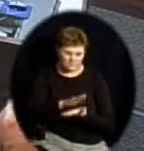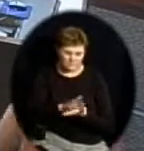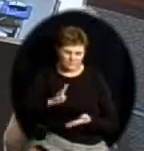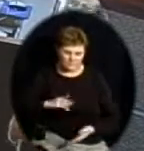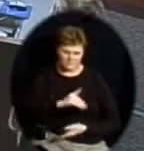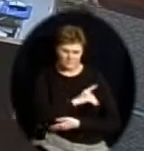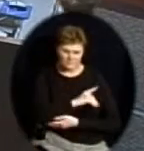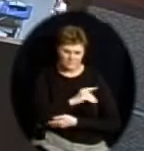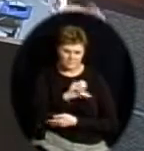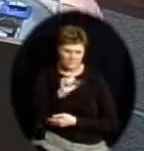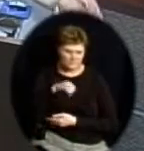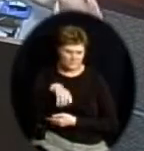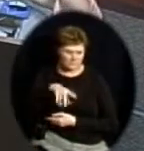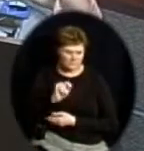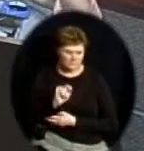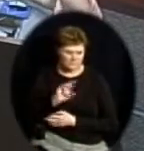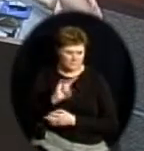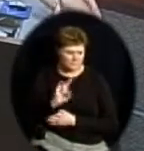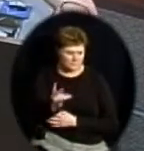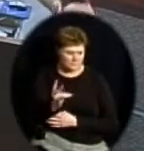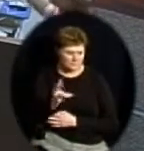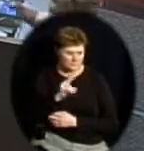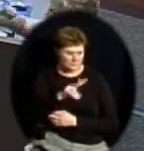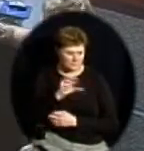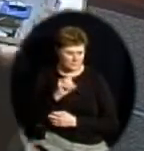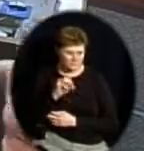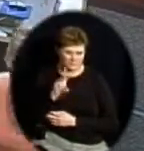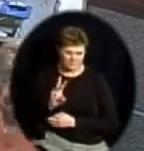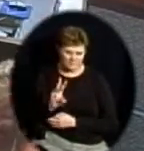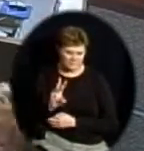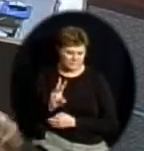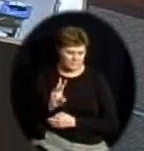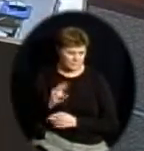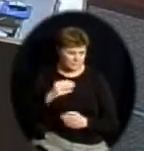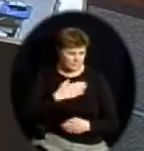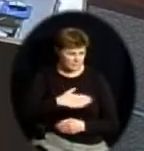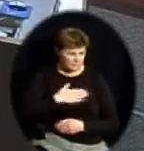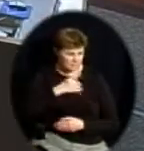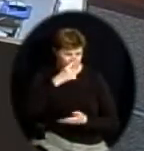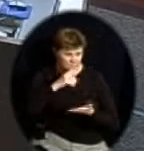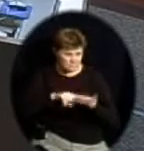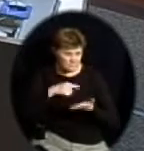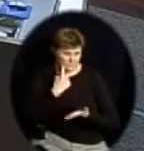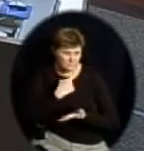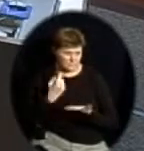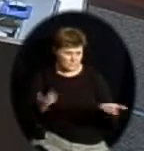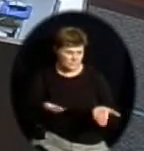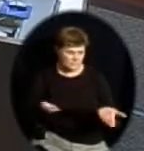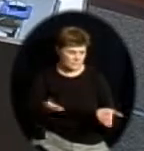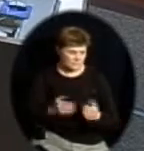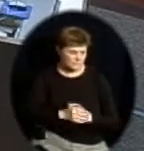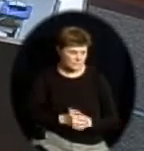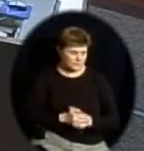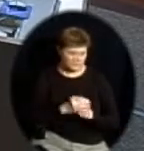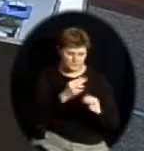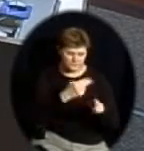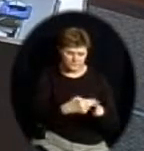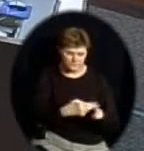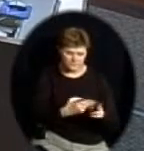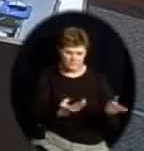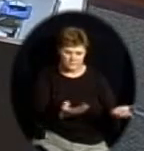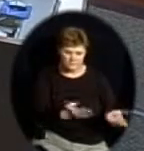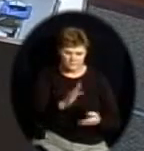September 7, 2006. Mrs. Carpenter, would you please call the roll? Ms. Ashley? Here.